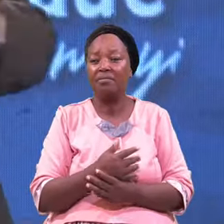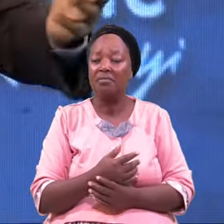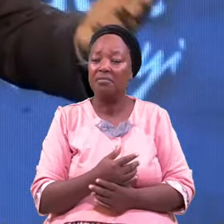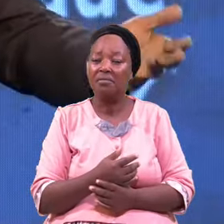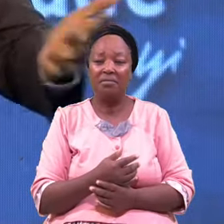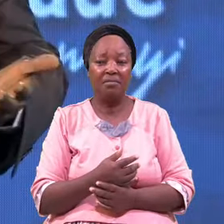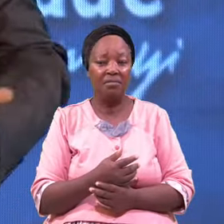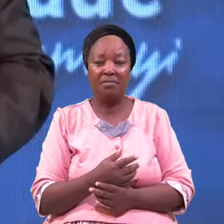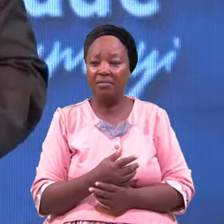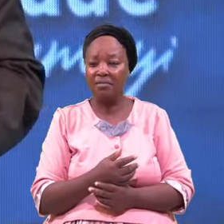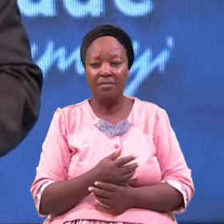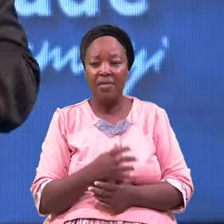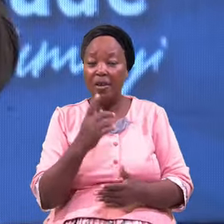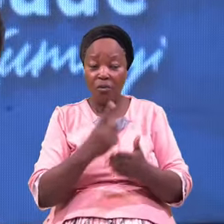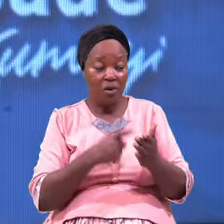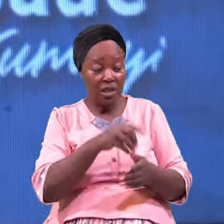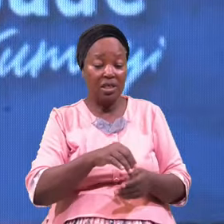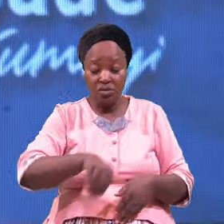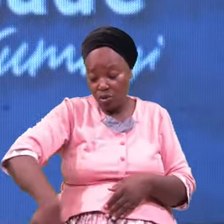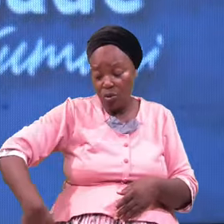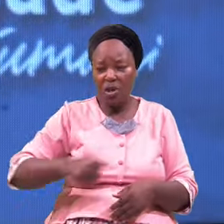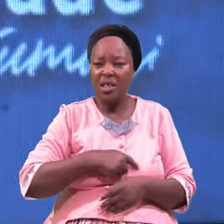What He Sold He Was Repeat